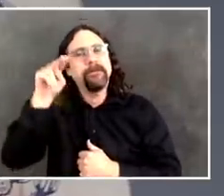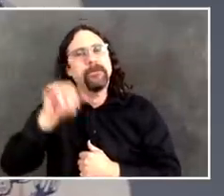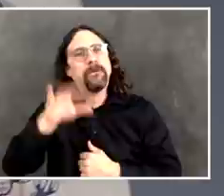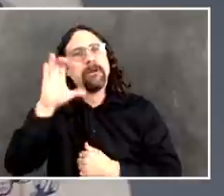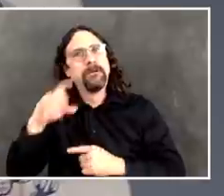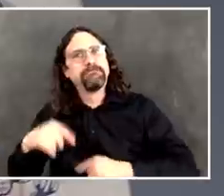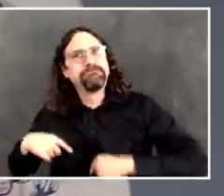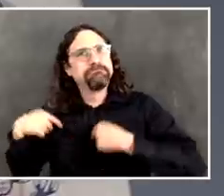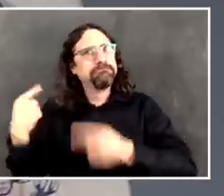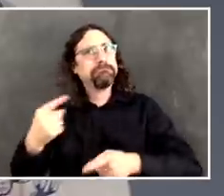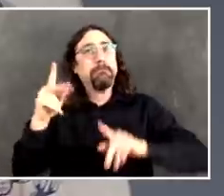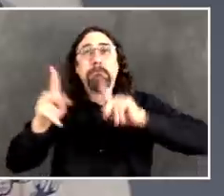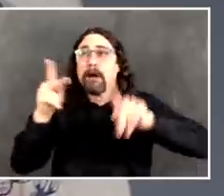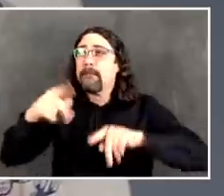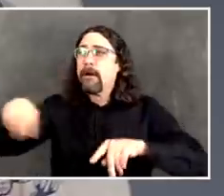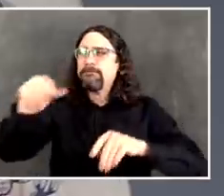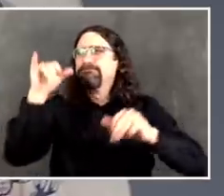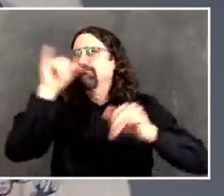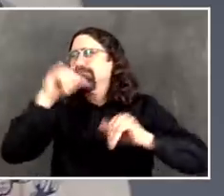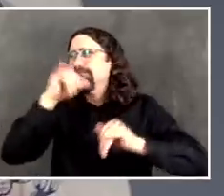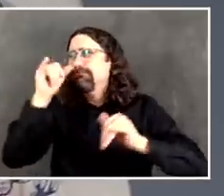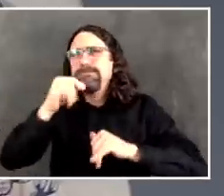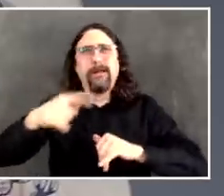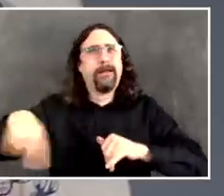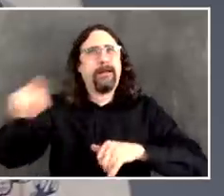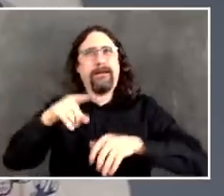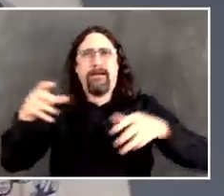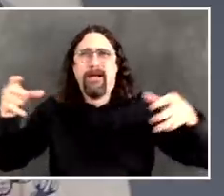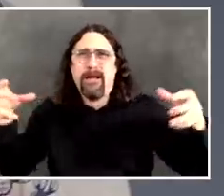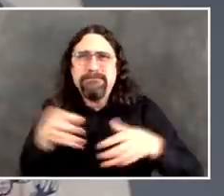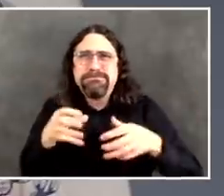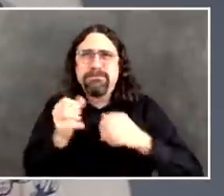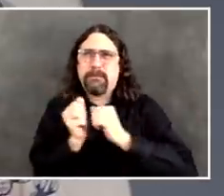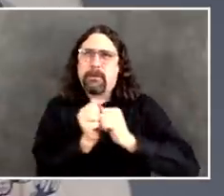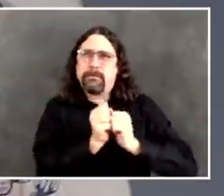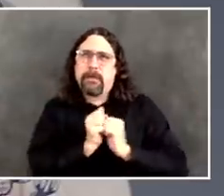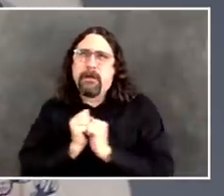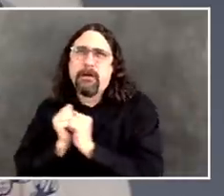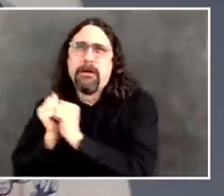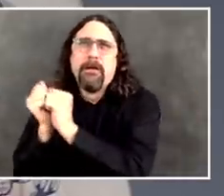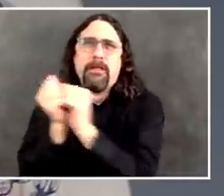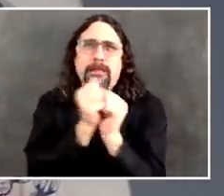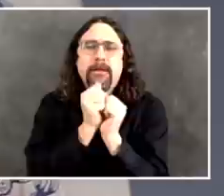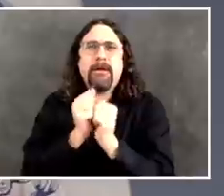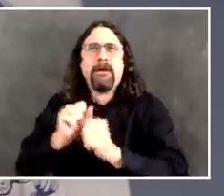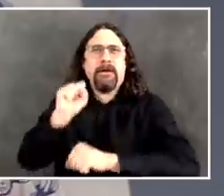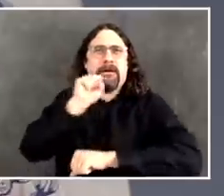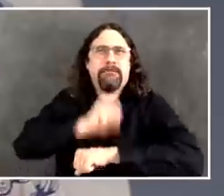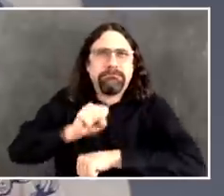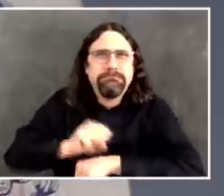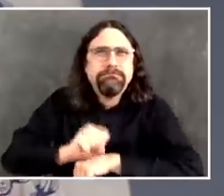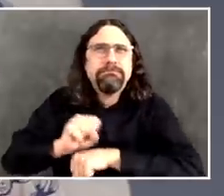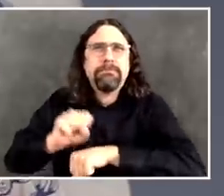virus does not defeat itself. We have to defeat it. We have to keep doing the hard work.